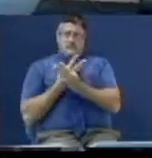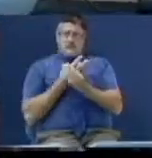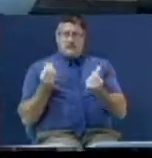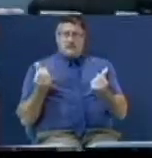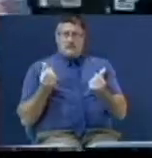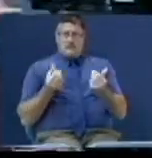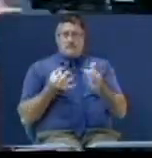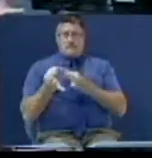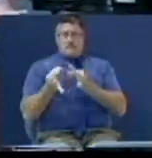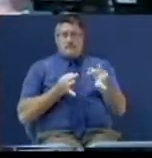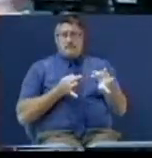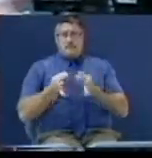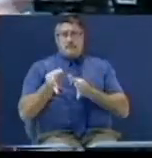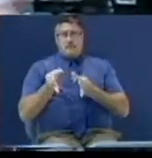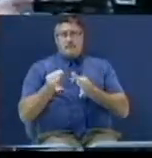them.